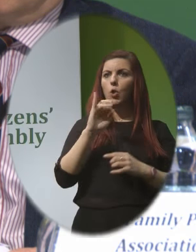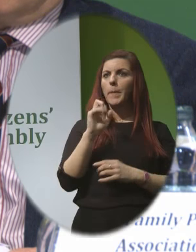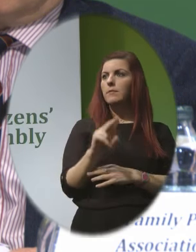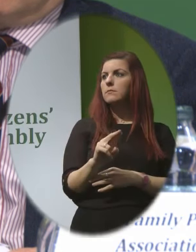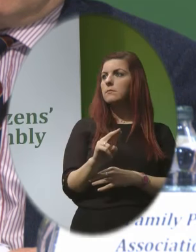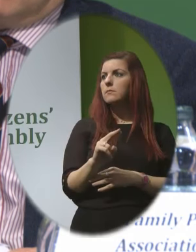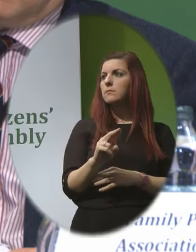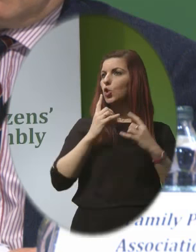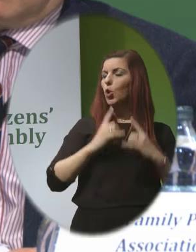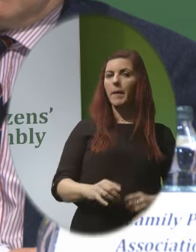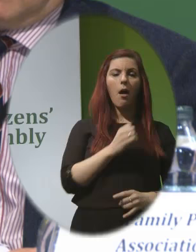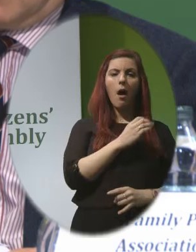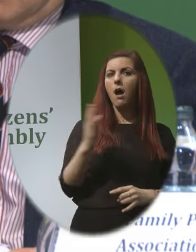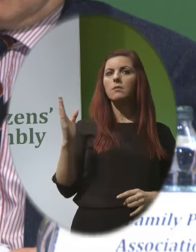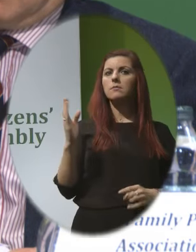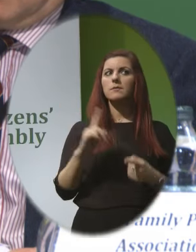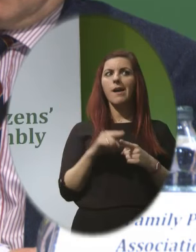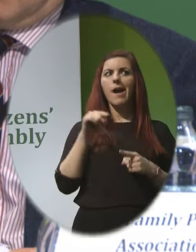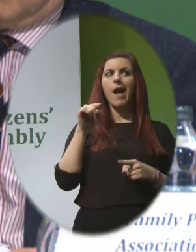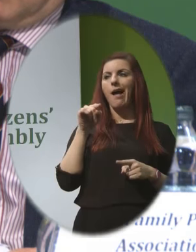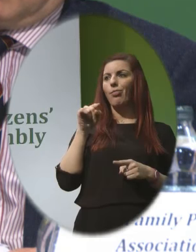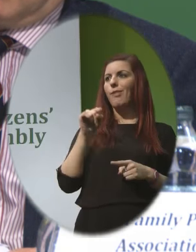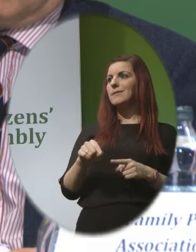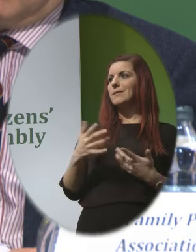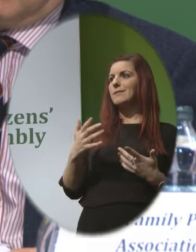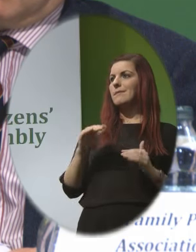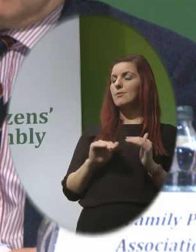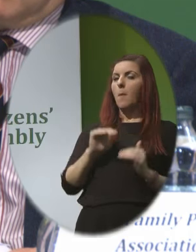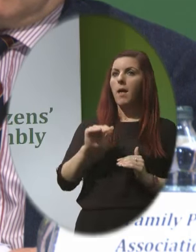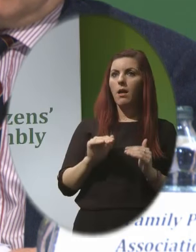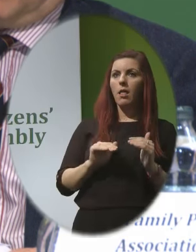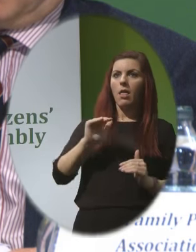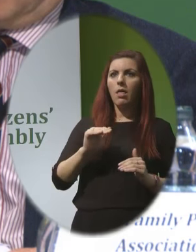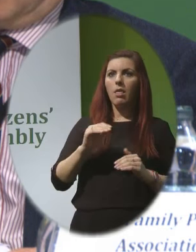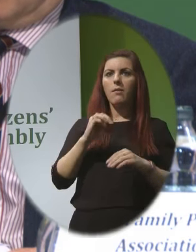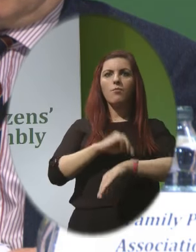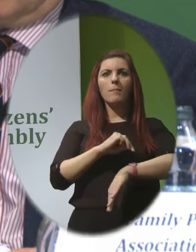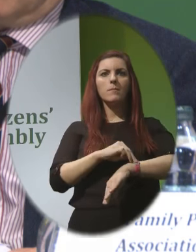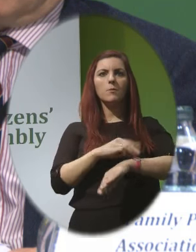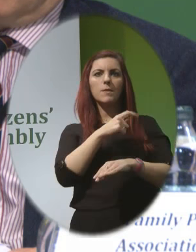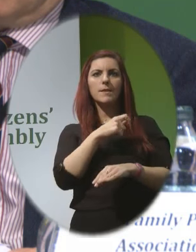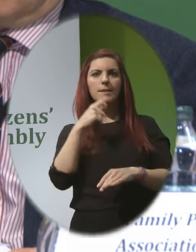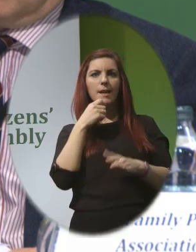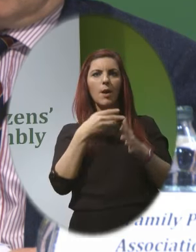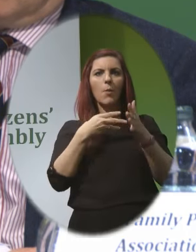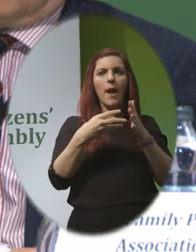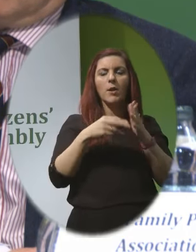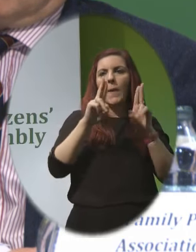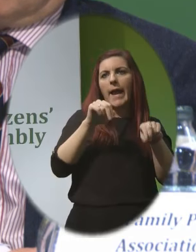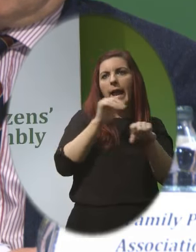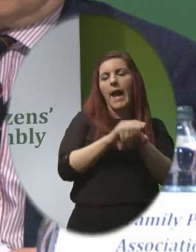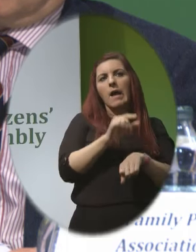is the, if you like, the stumbling block For saying, well, we can have a little abortion